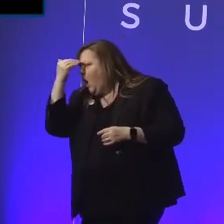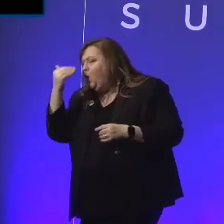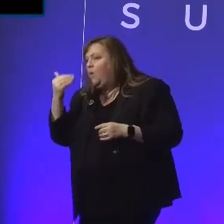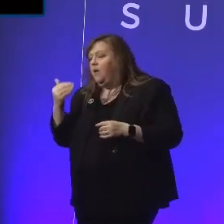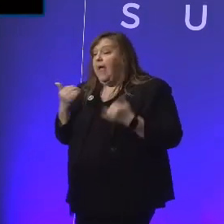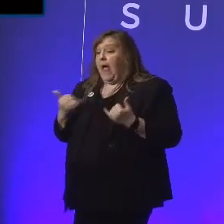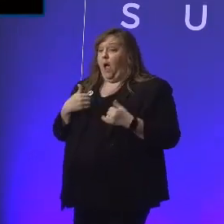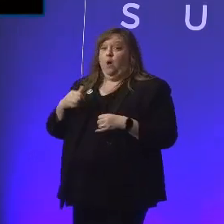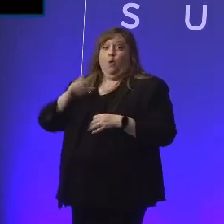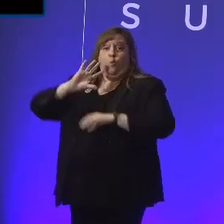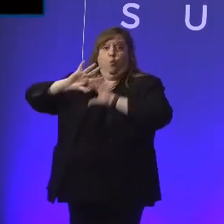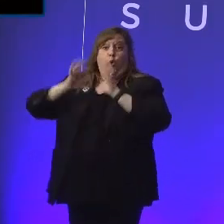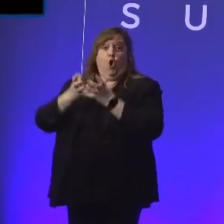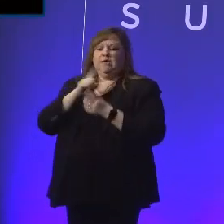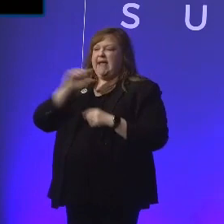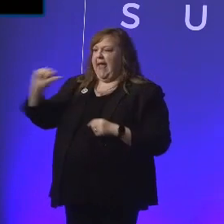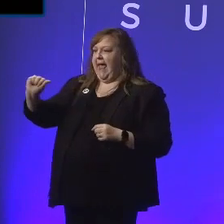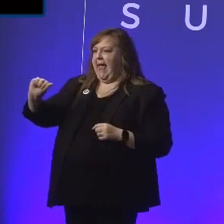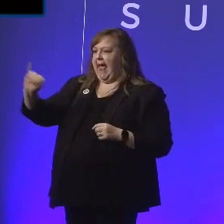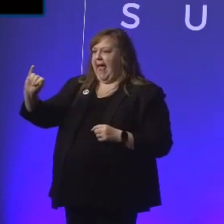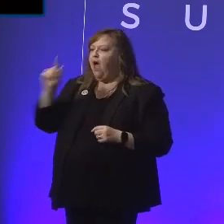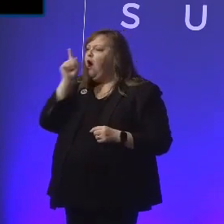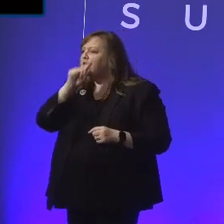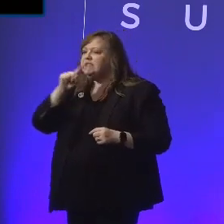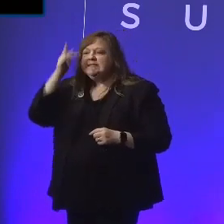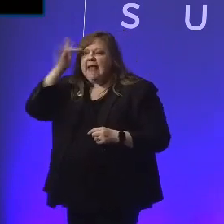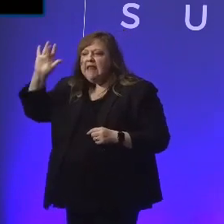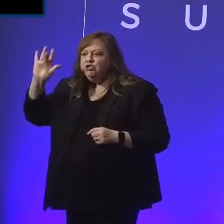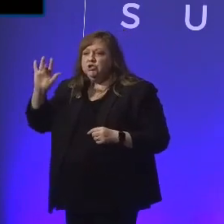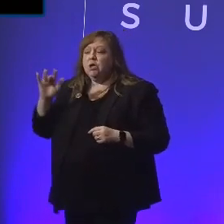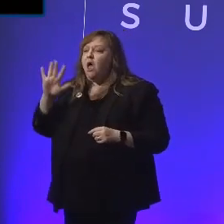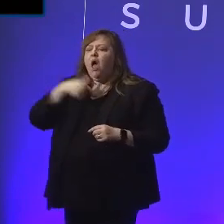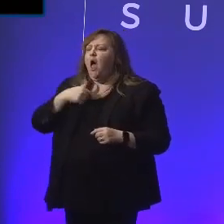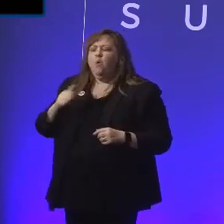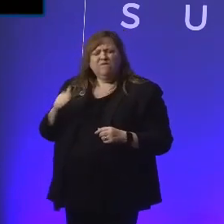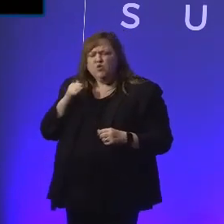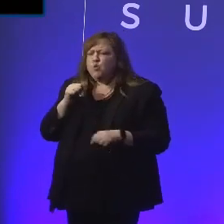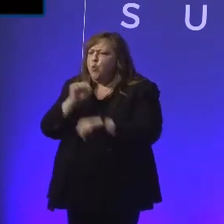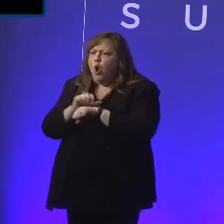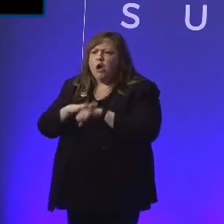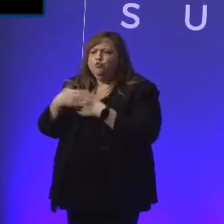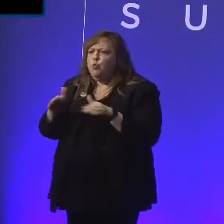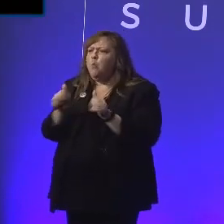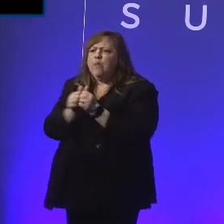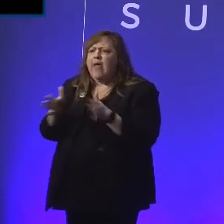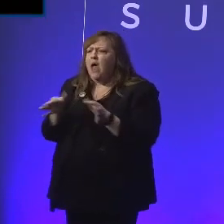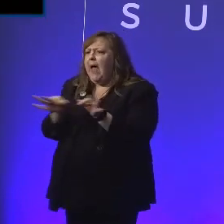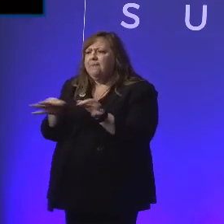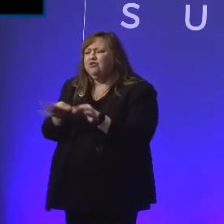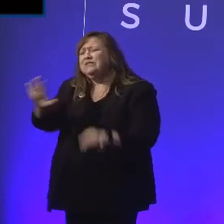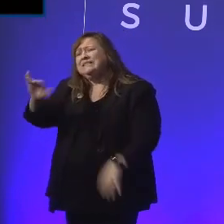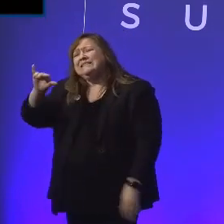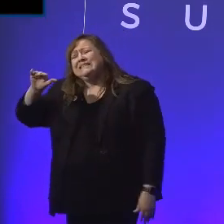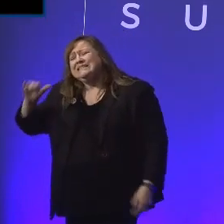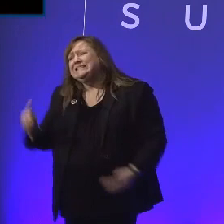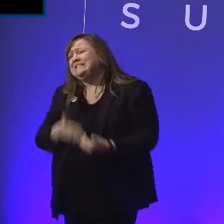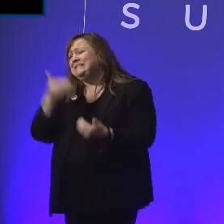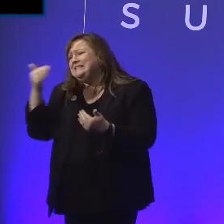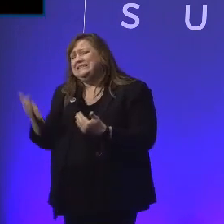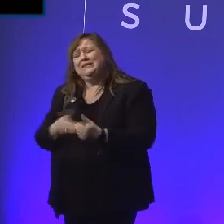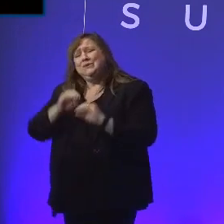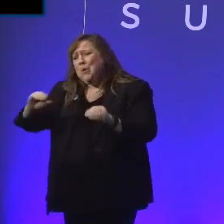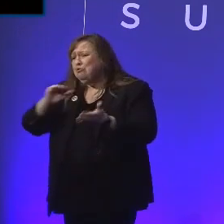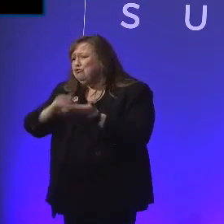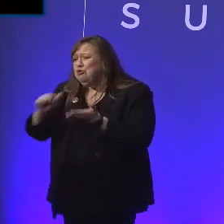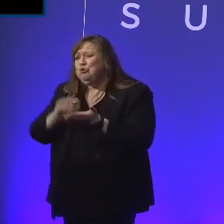of AI. I refuse to work in a room that does not have captions in the room, okay? It's so easy nowadays. There's literally no excuse. It's